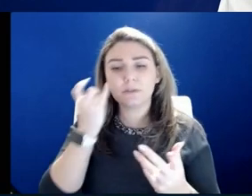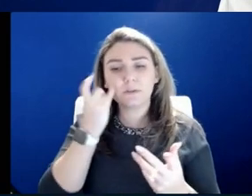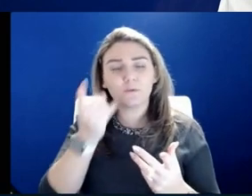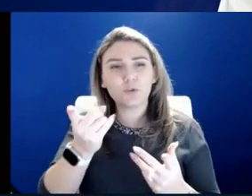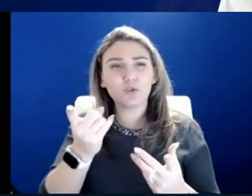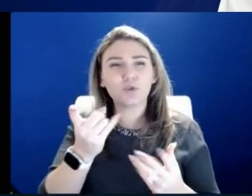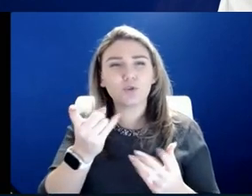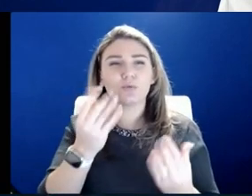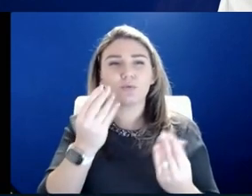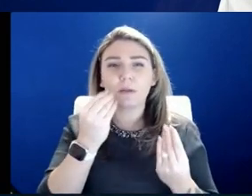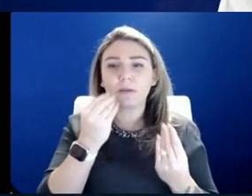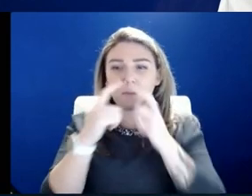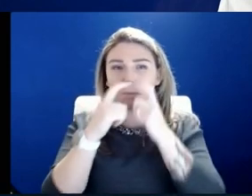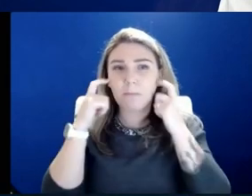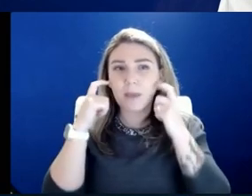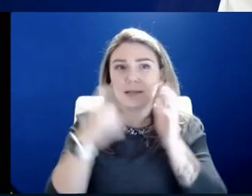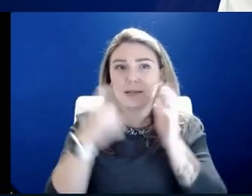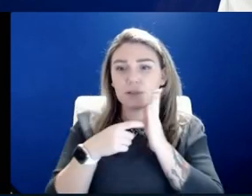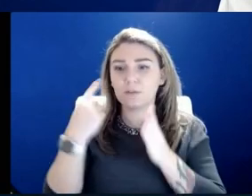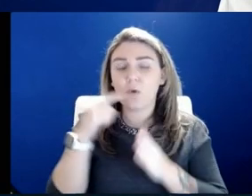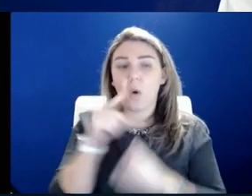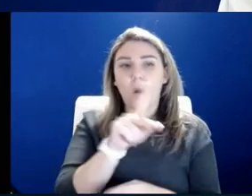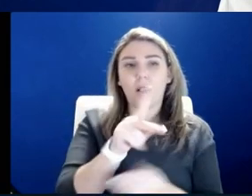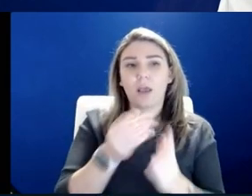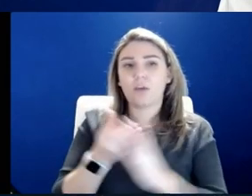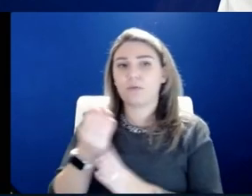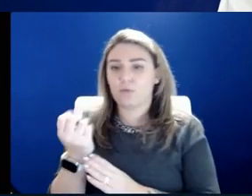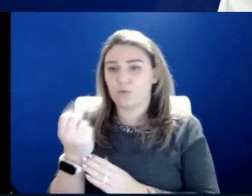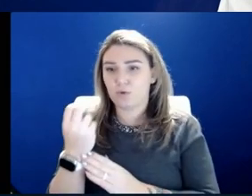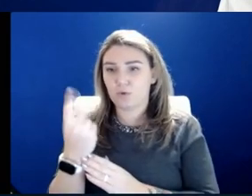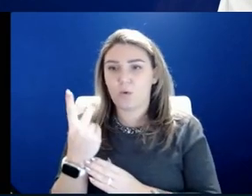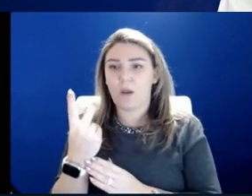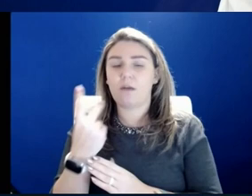requirement for K through 12 to be renewed after those 30 days.